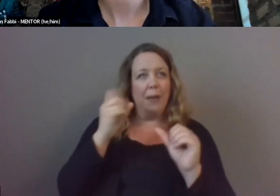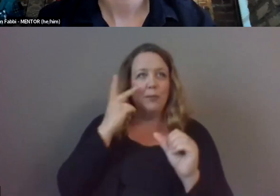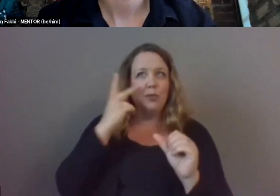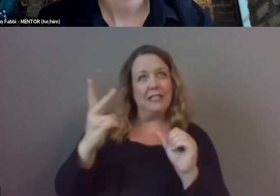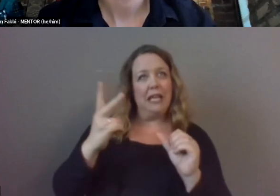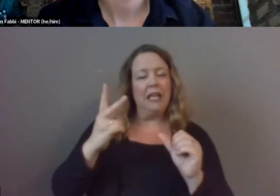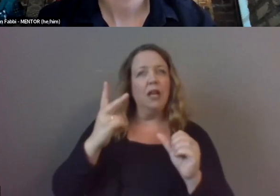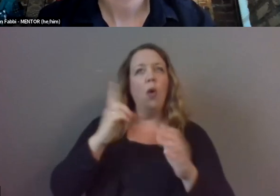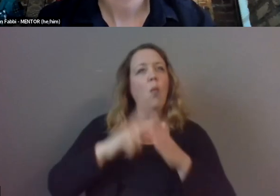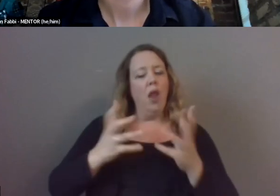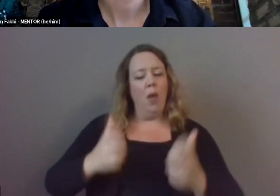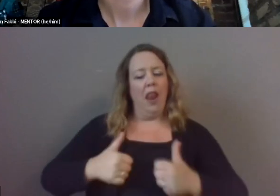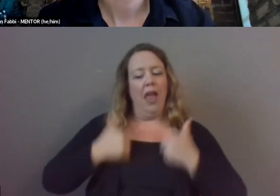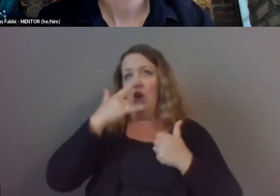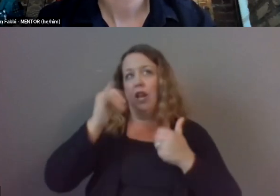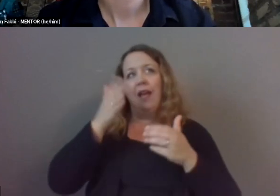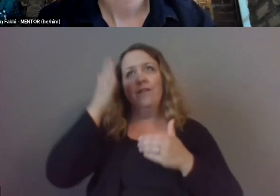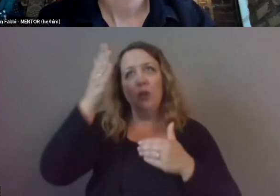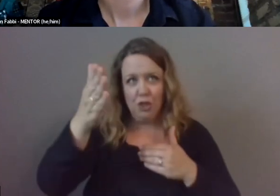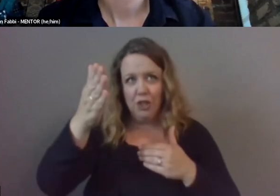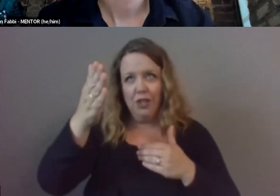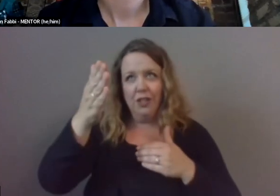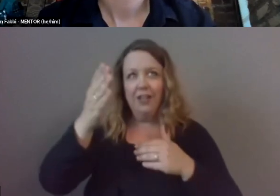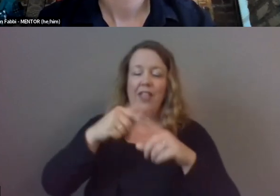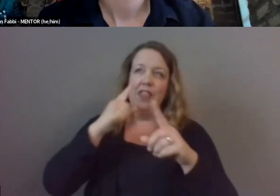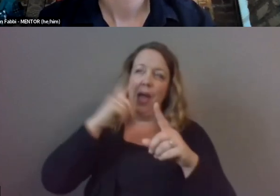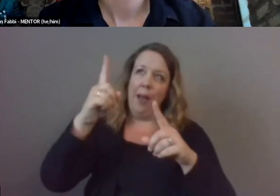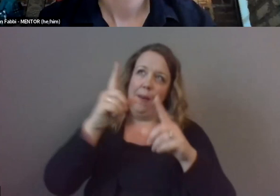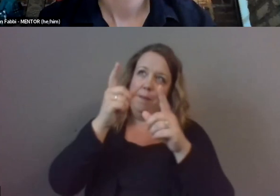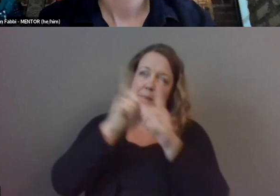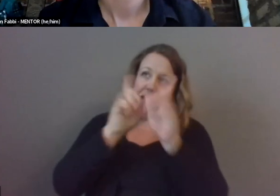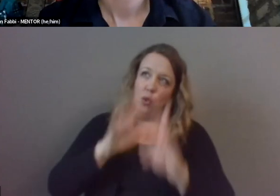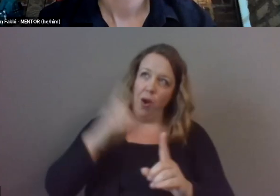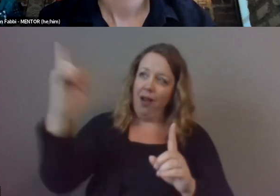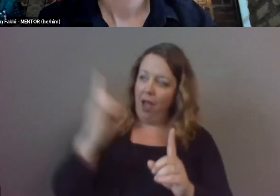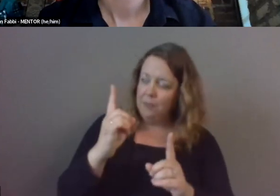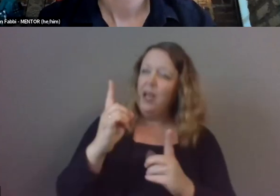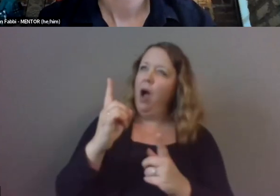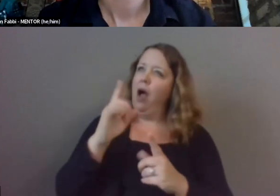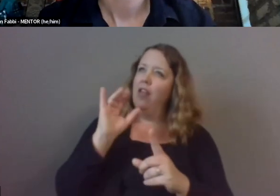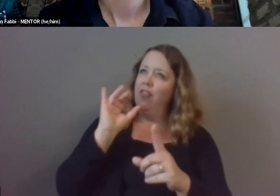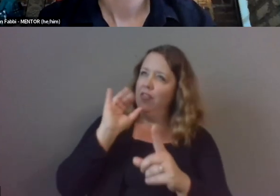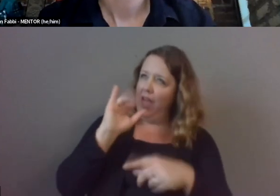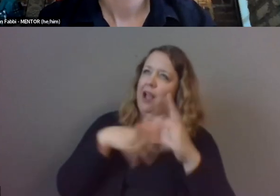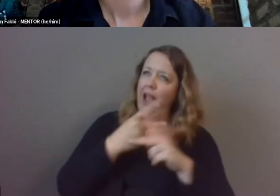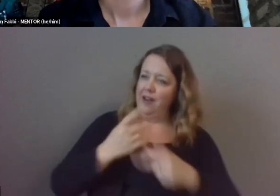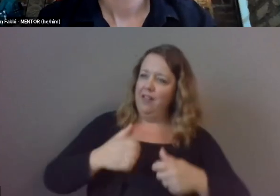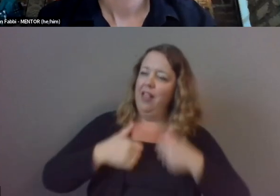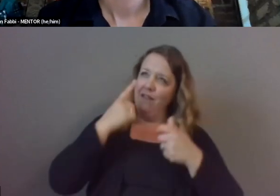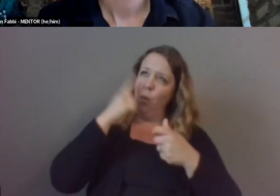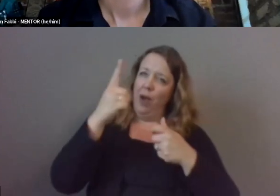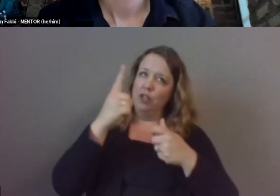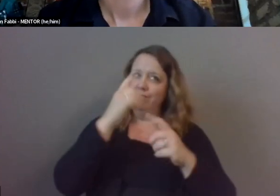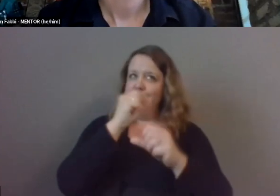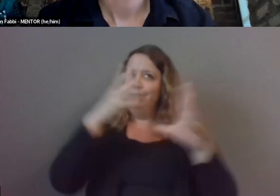mentor can literally be that physical um proof of that life you want to manifest for yourself so that's